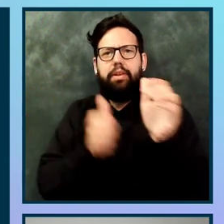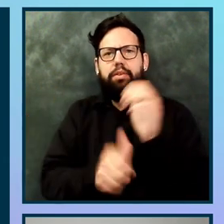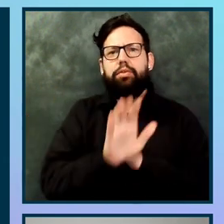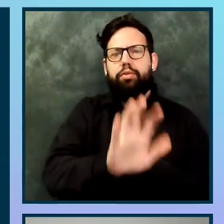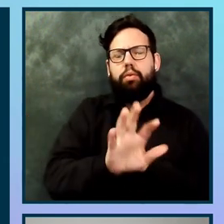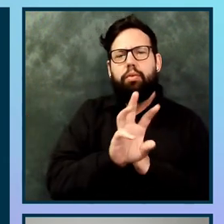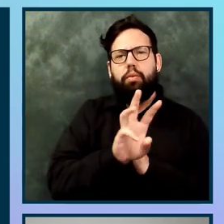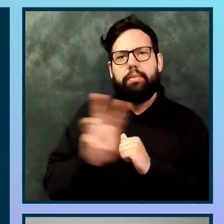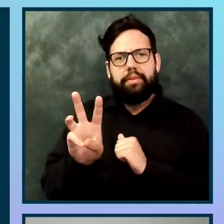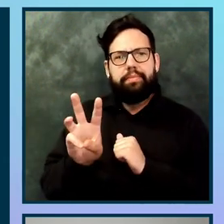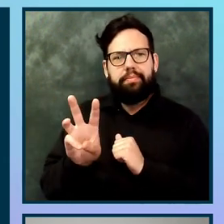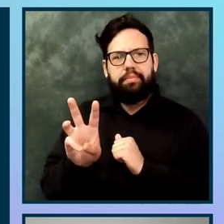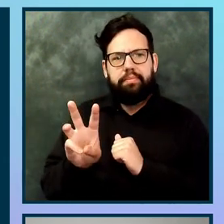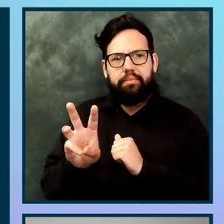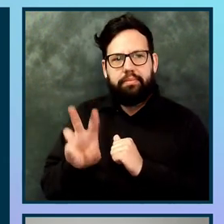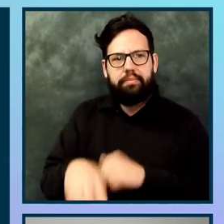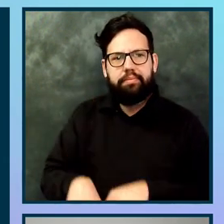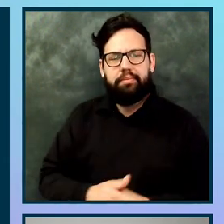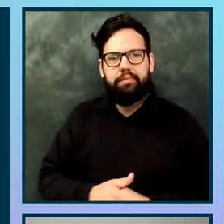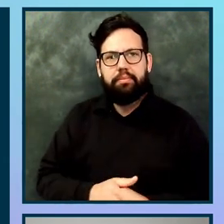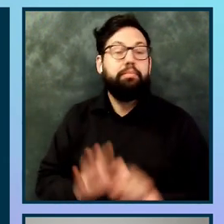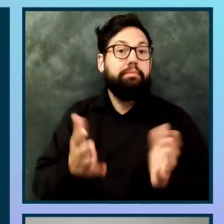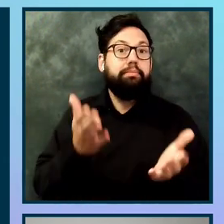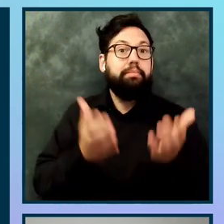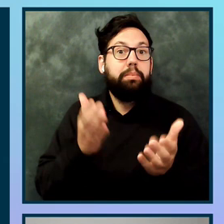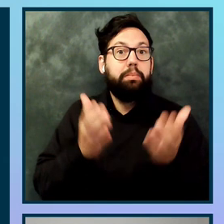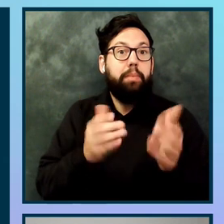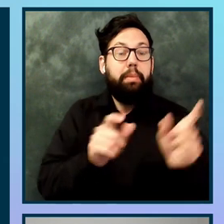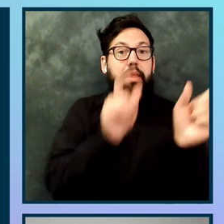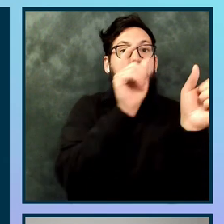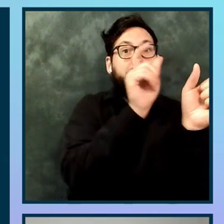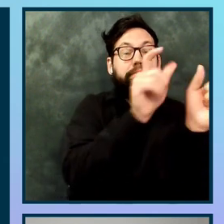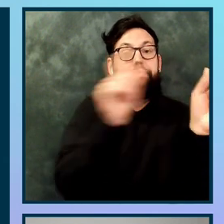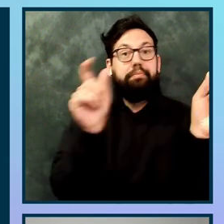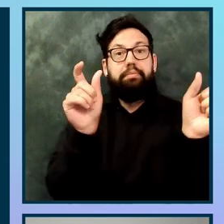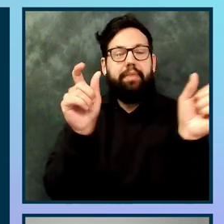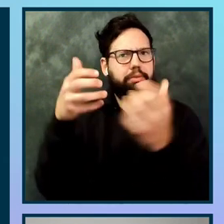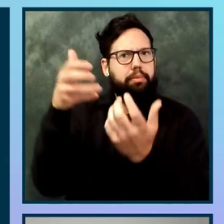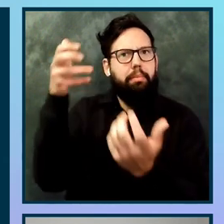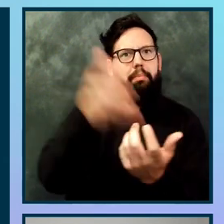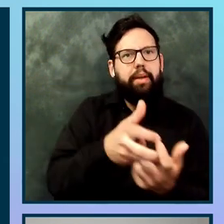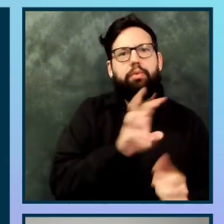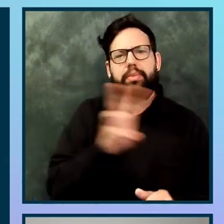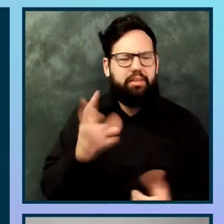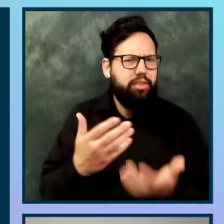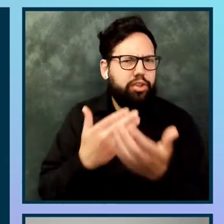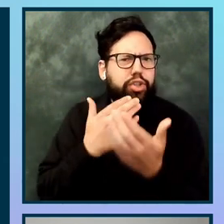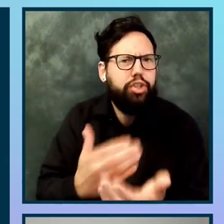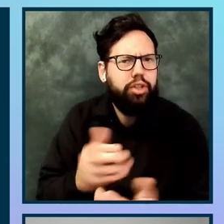order of your website is very important and needs to be consistent with the content of your website. So it's a very good tool to see